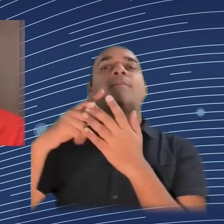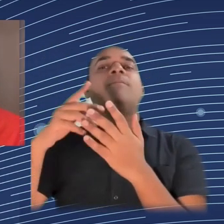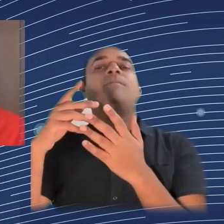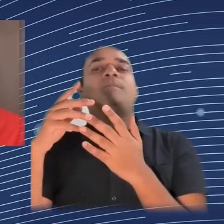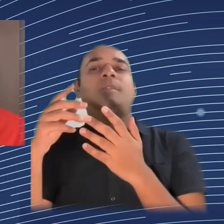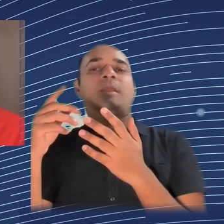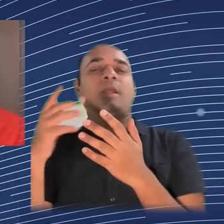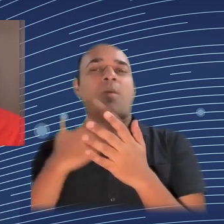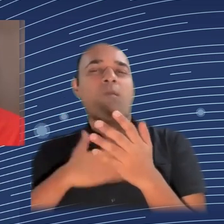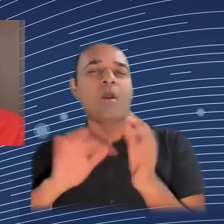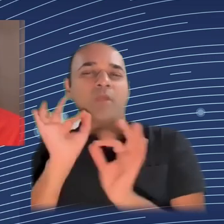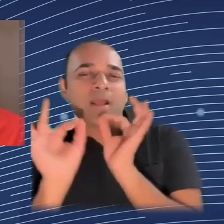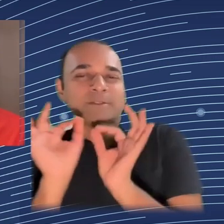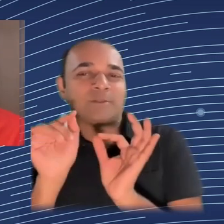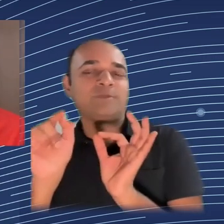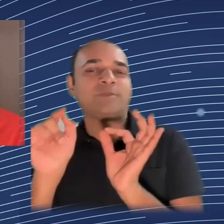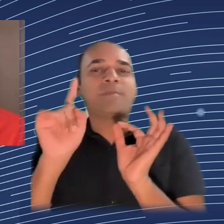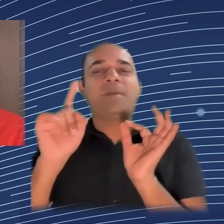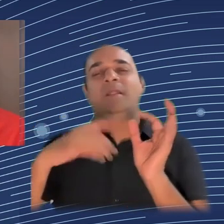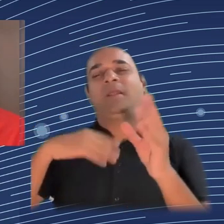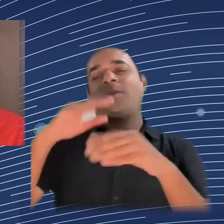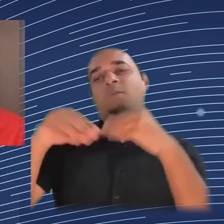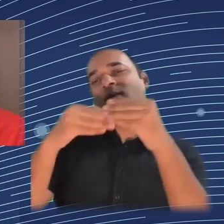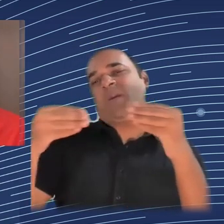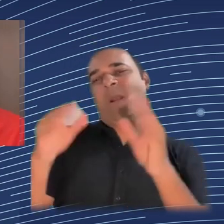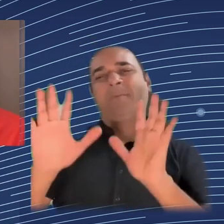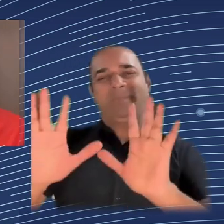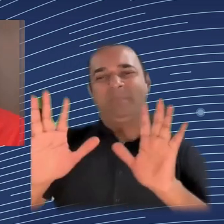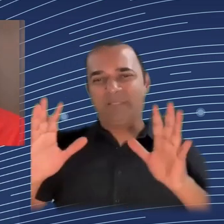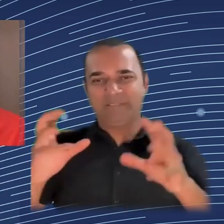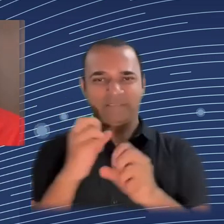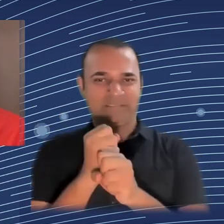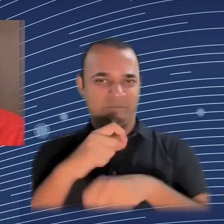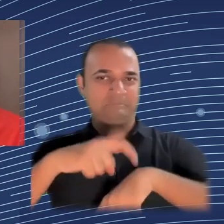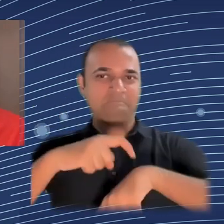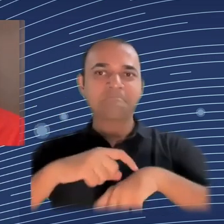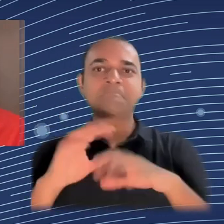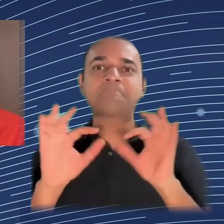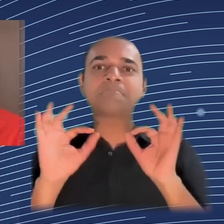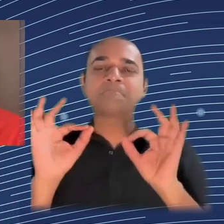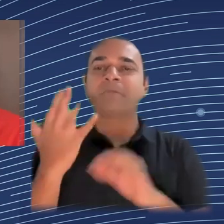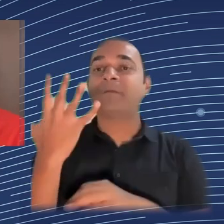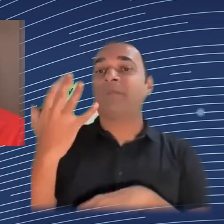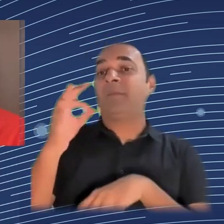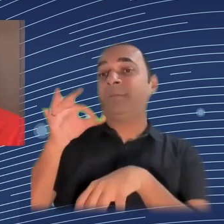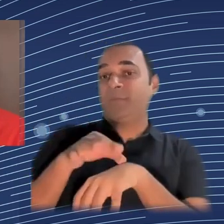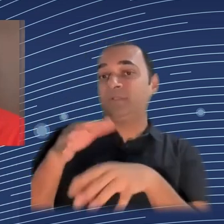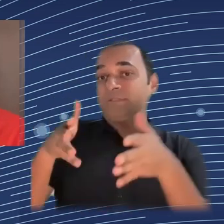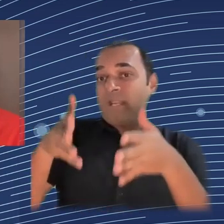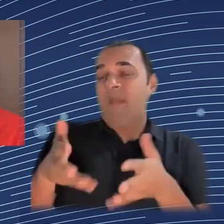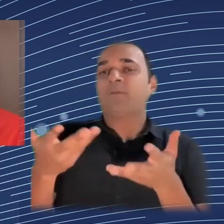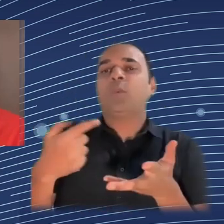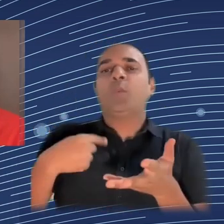including Anna, who's following us online. I mean, I think we can conclude, I hope we can conclude that there is a broad agreement